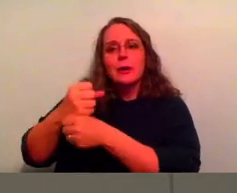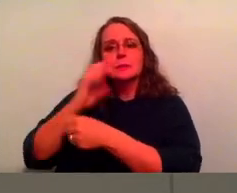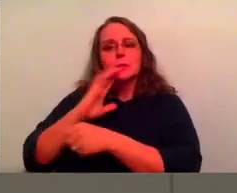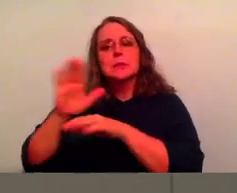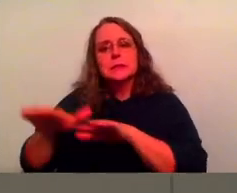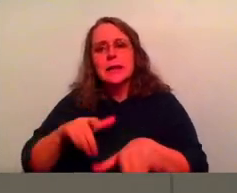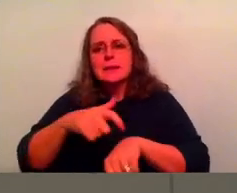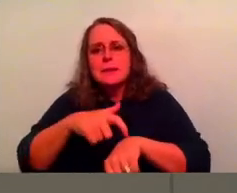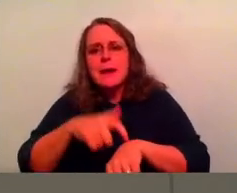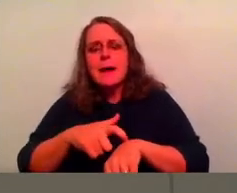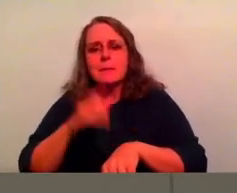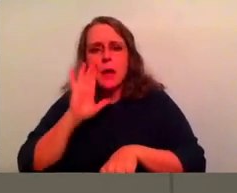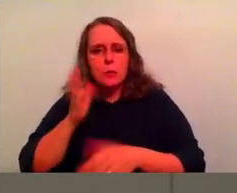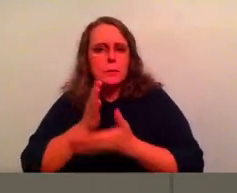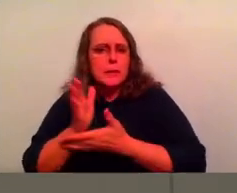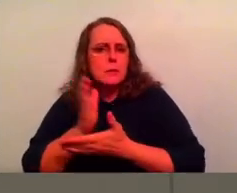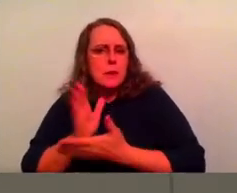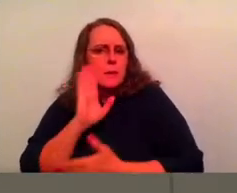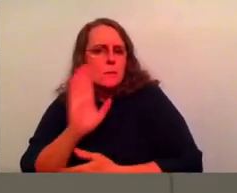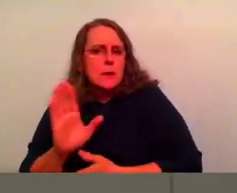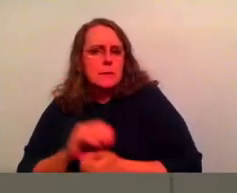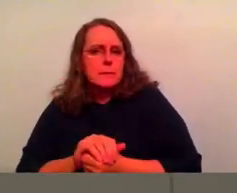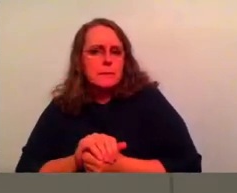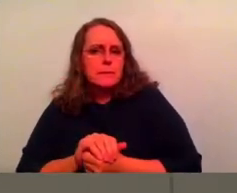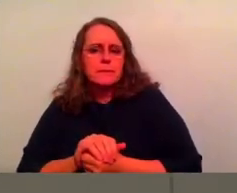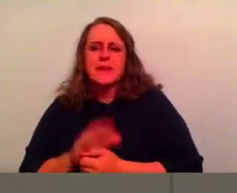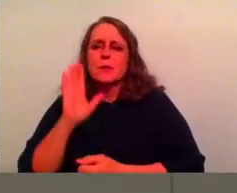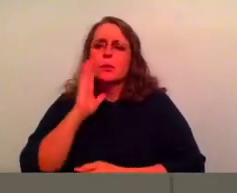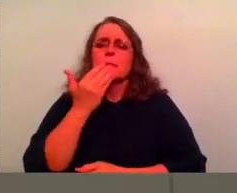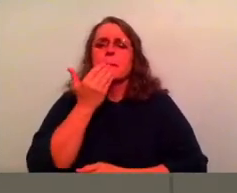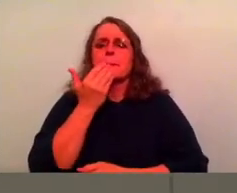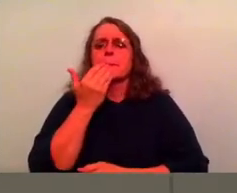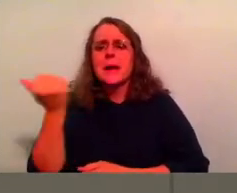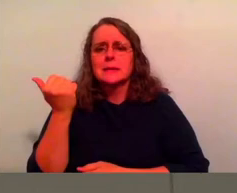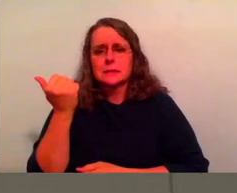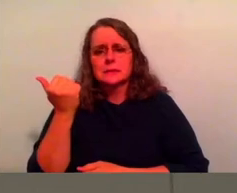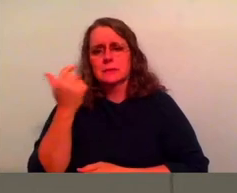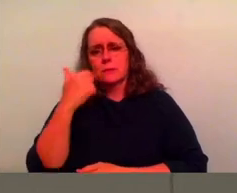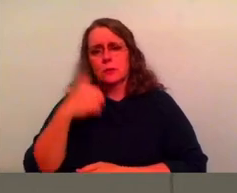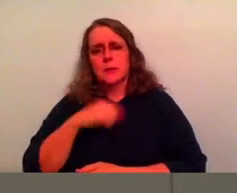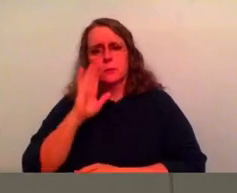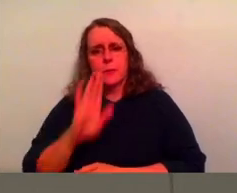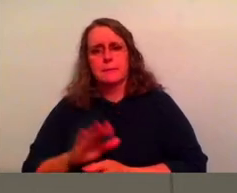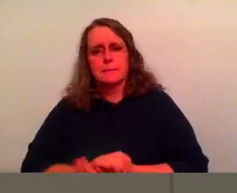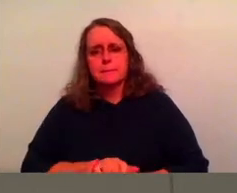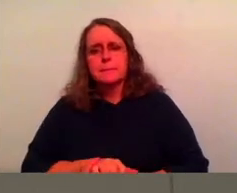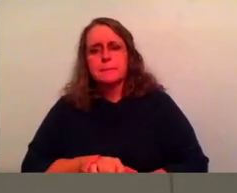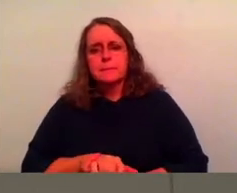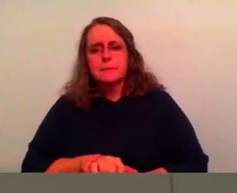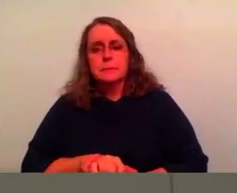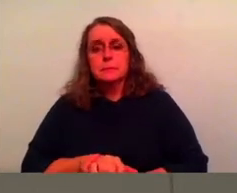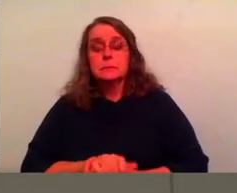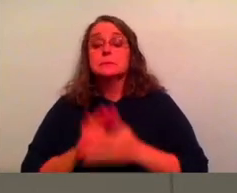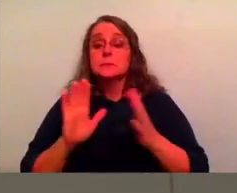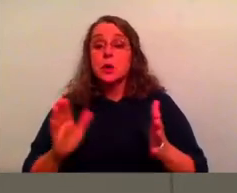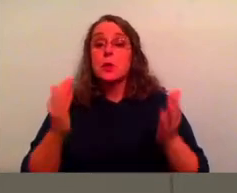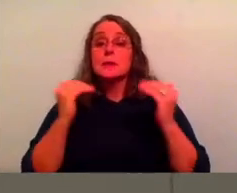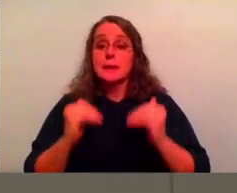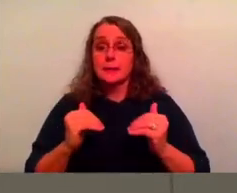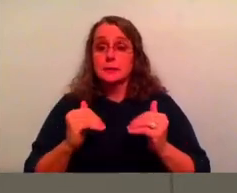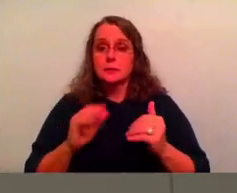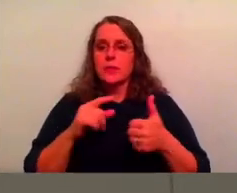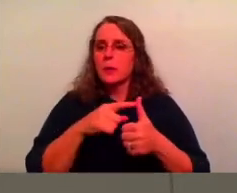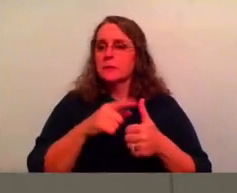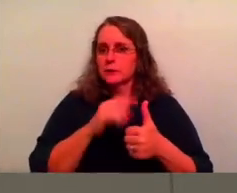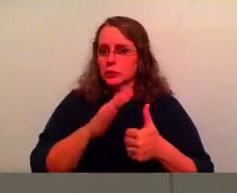through it all. That it will turn out to be the absolute best thing for me. So the next thing, okay? So the first one